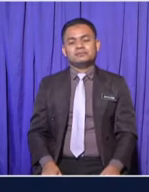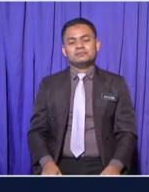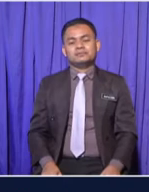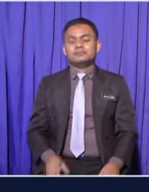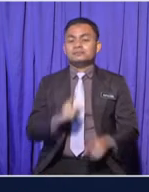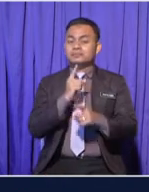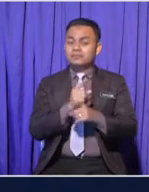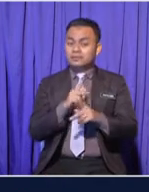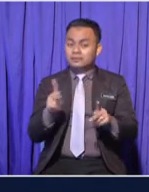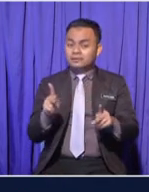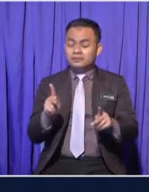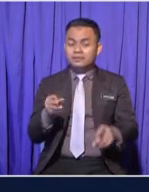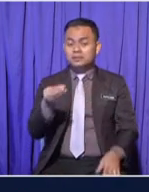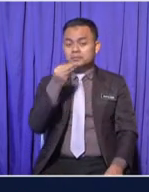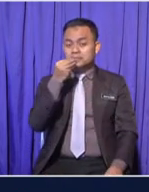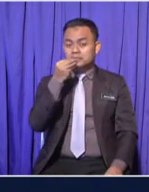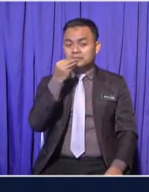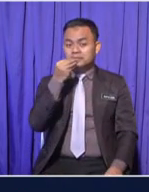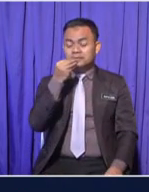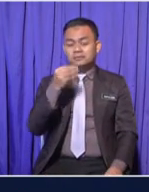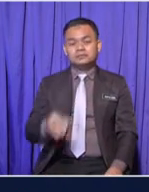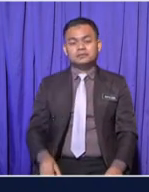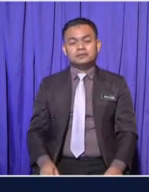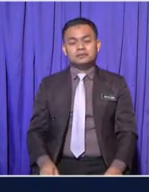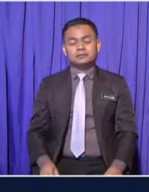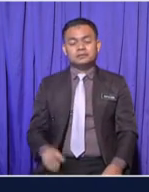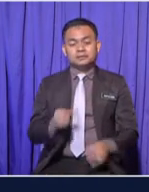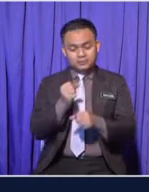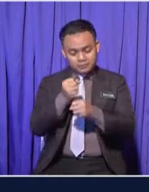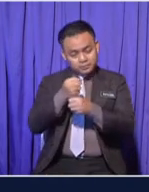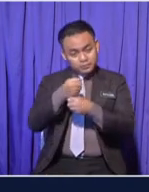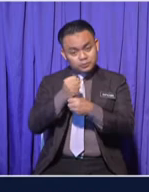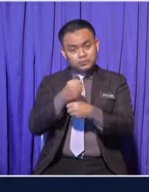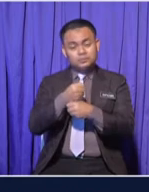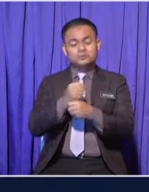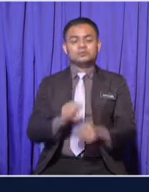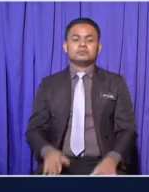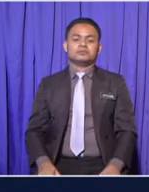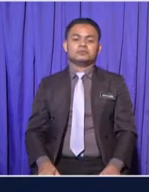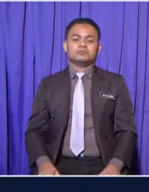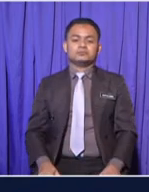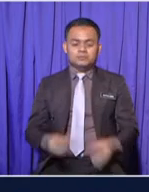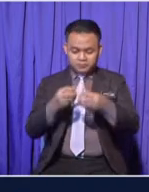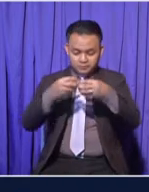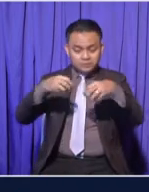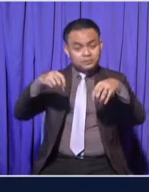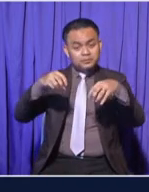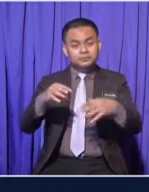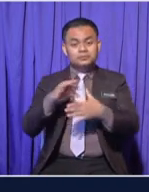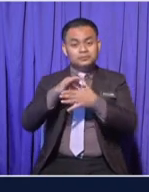sure you eat more protein For example, mulch, eggs,